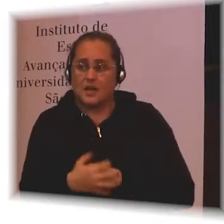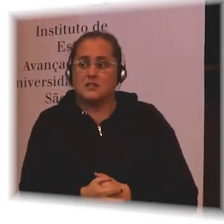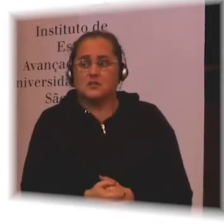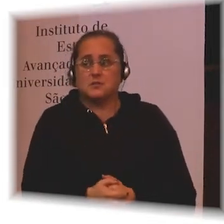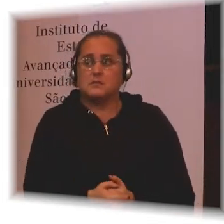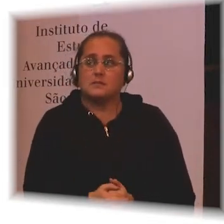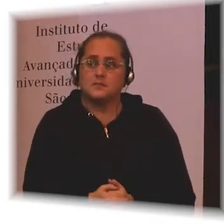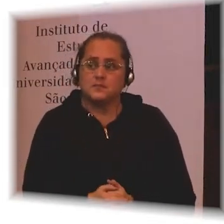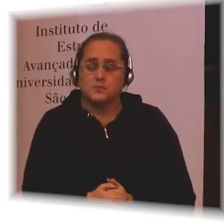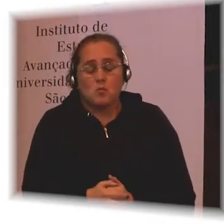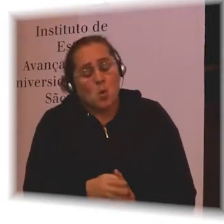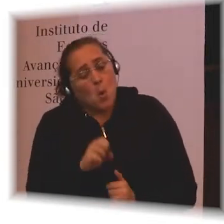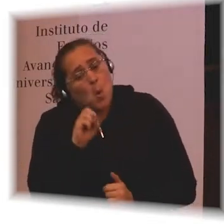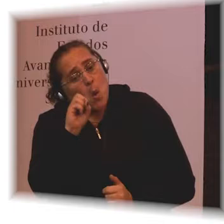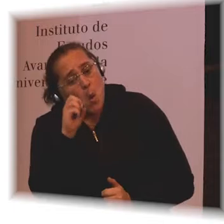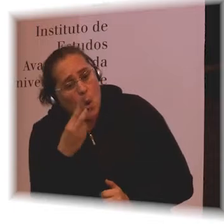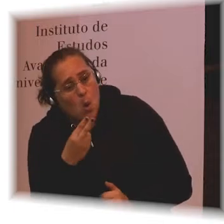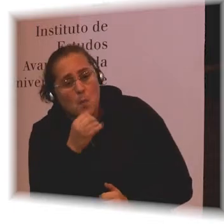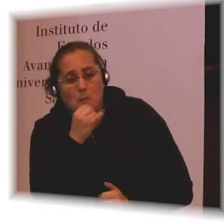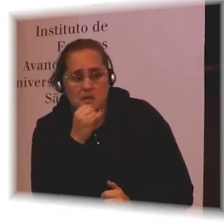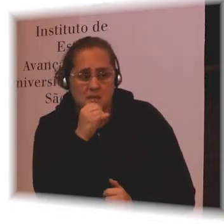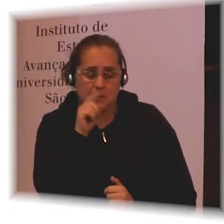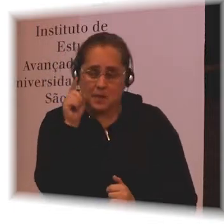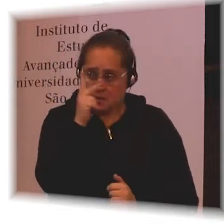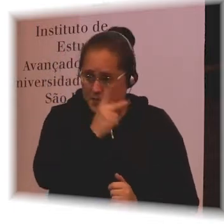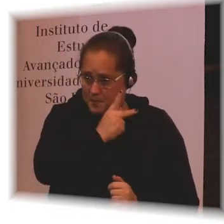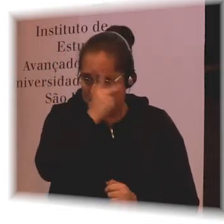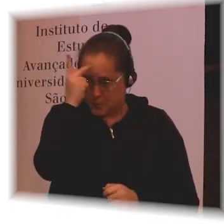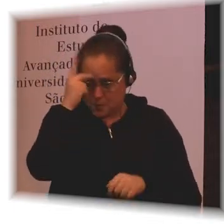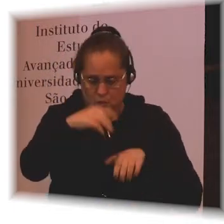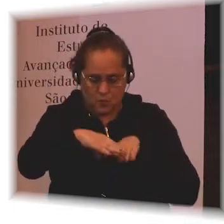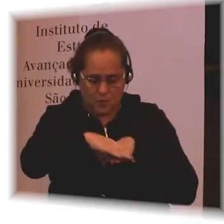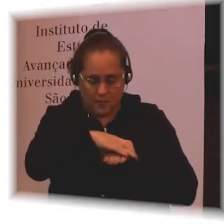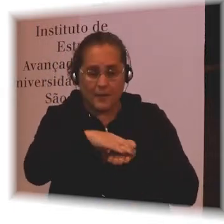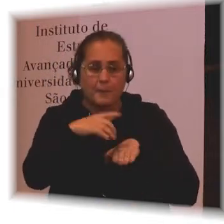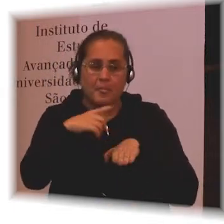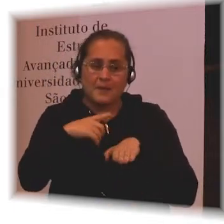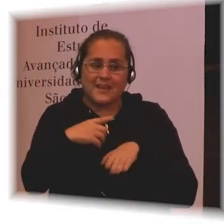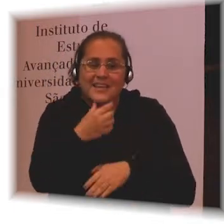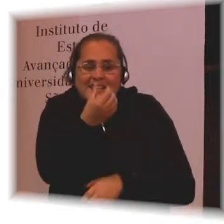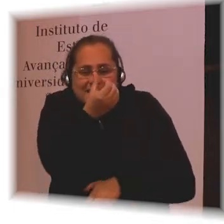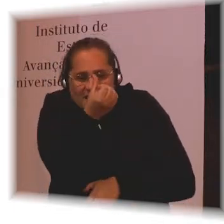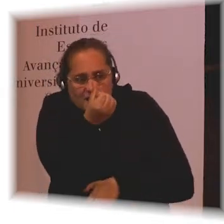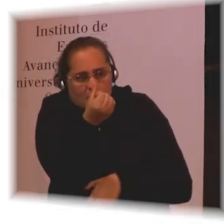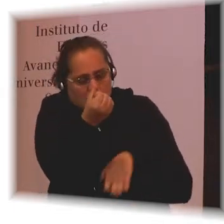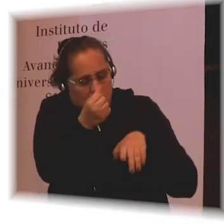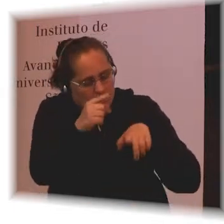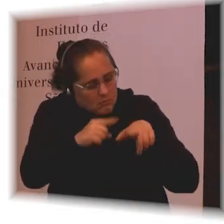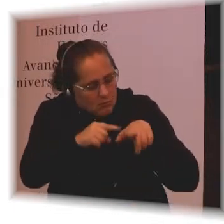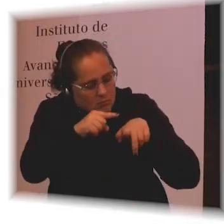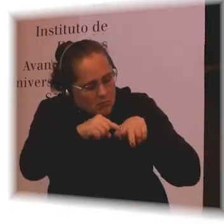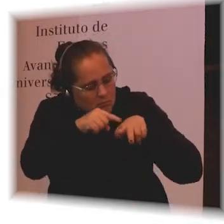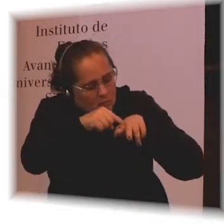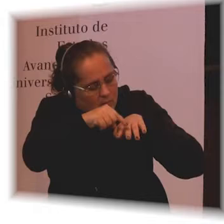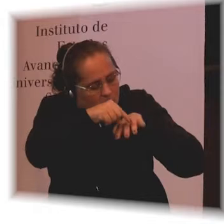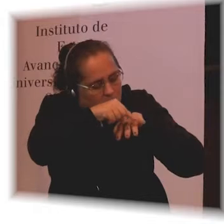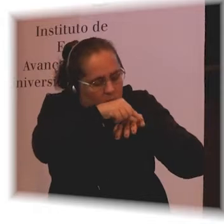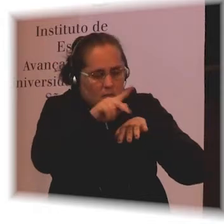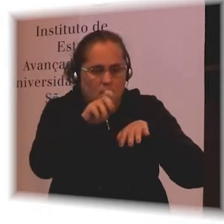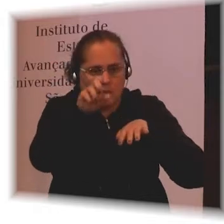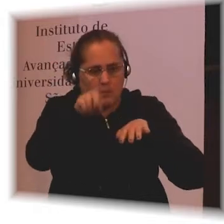Or for instance this person, so this person has got six toes on each foot. So it is not,